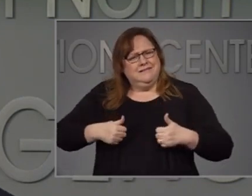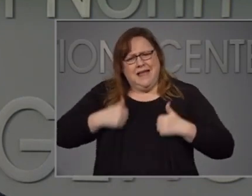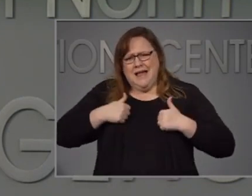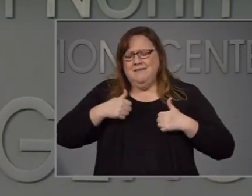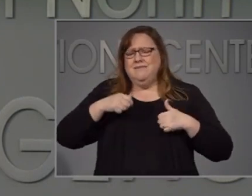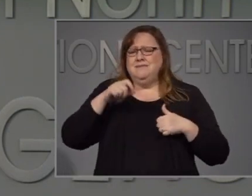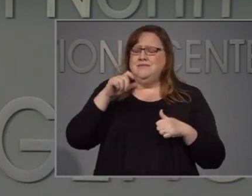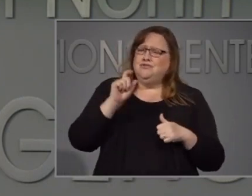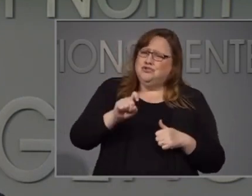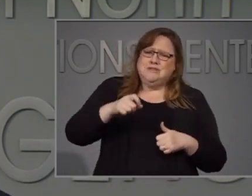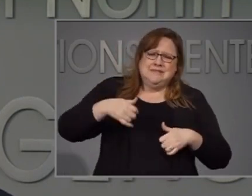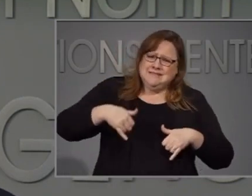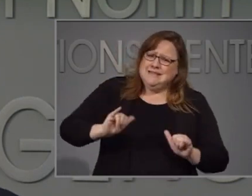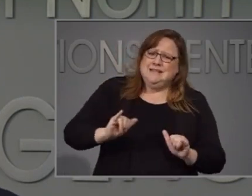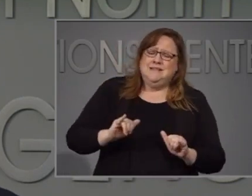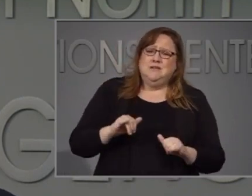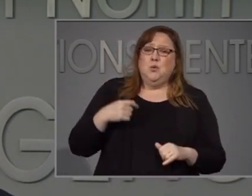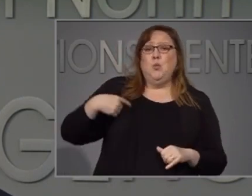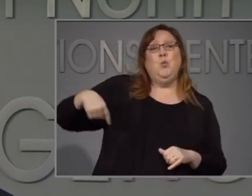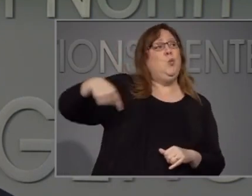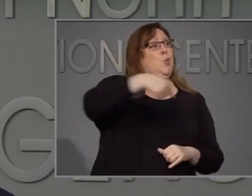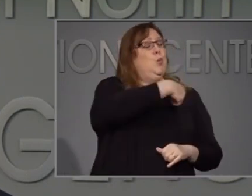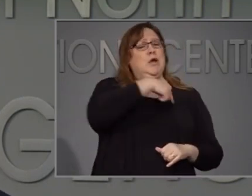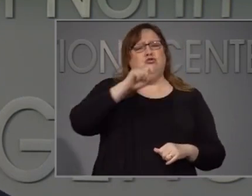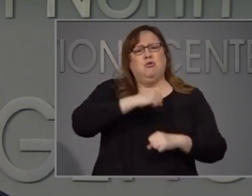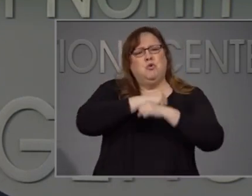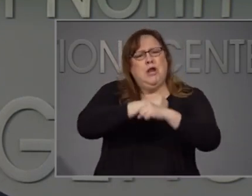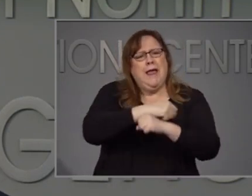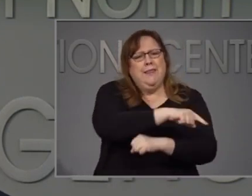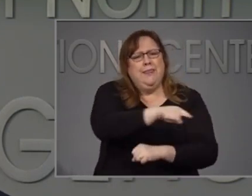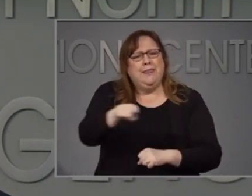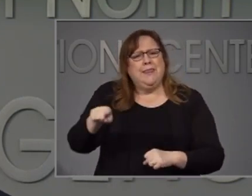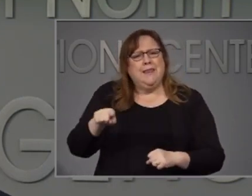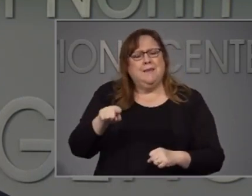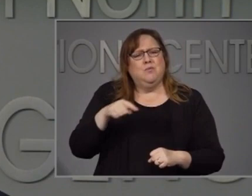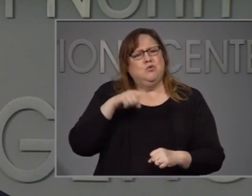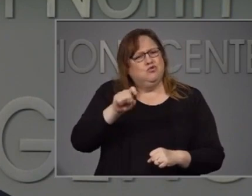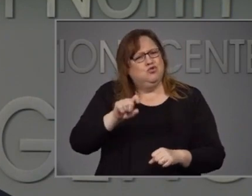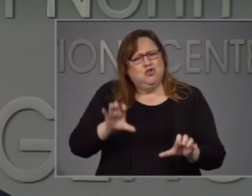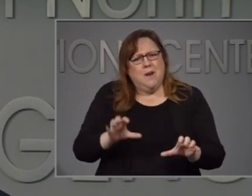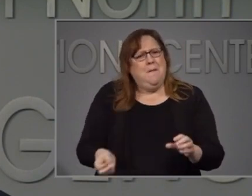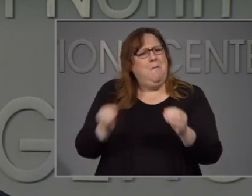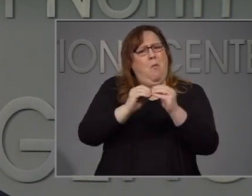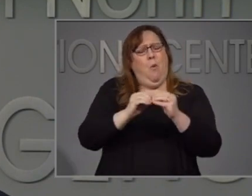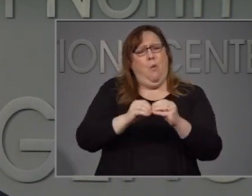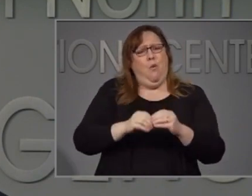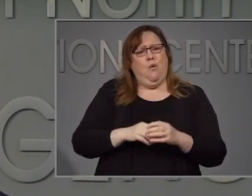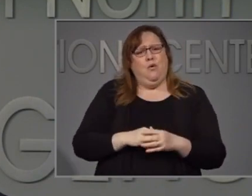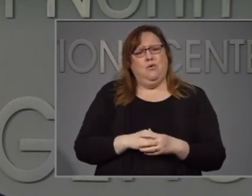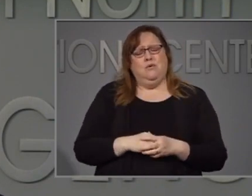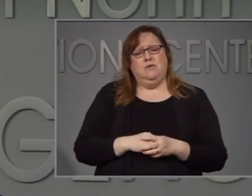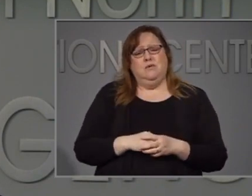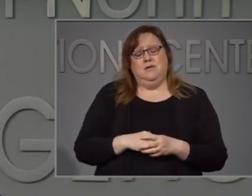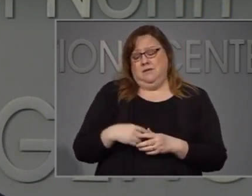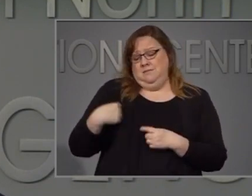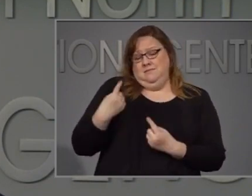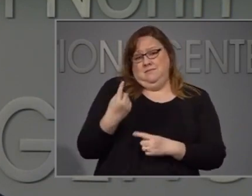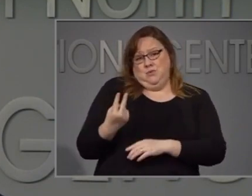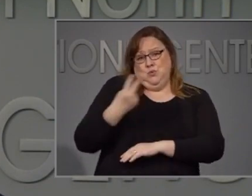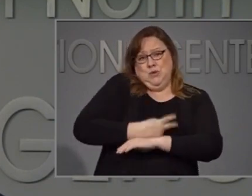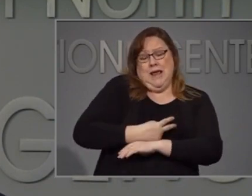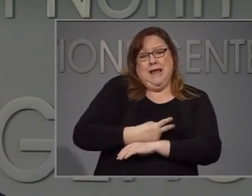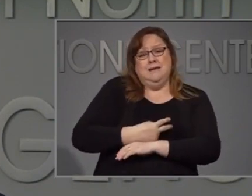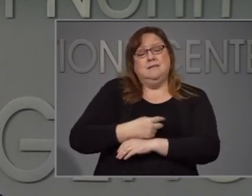In a number of cities across our state over the past two days, protesters gathered to seek justice for them